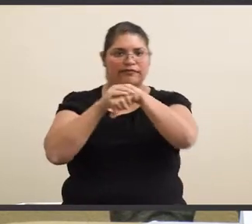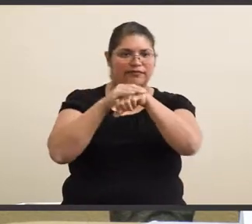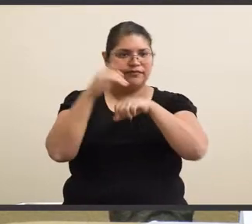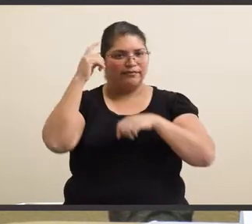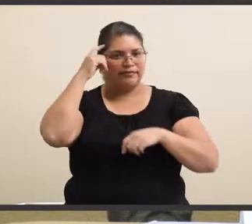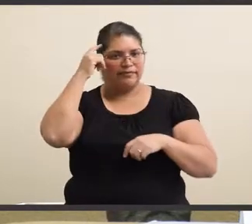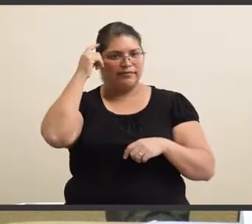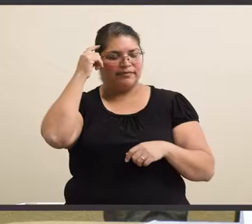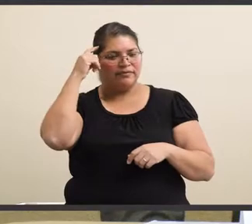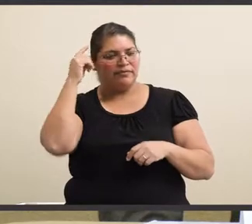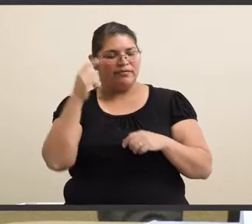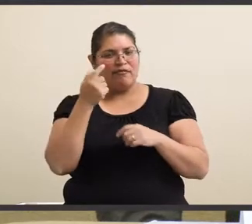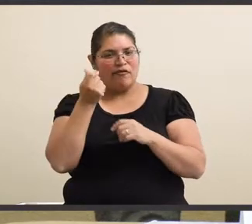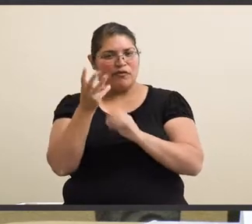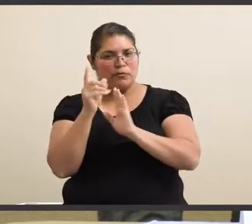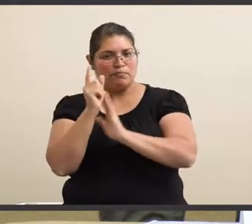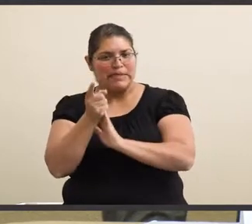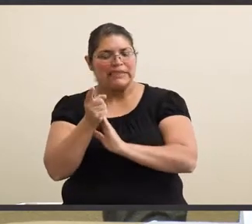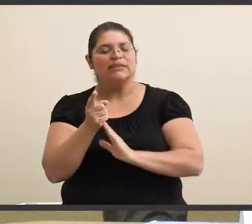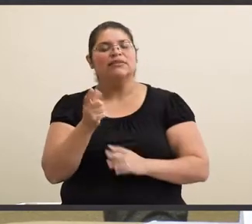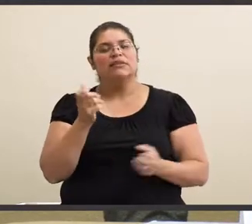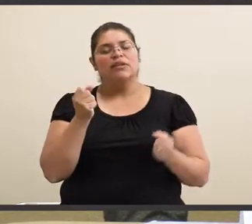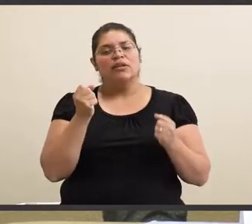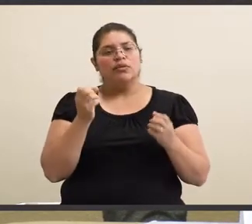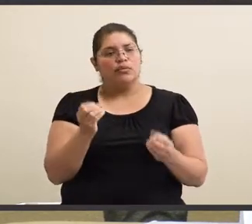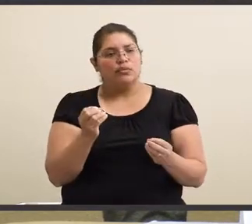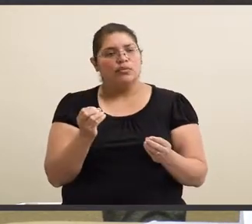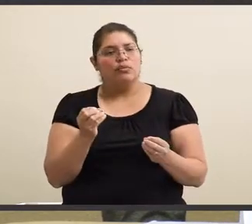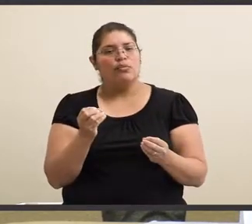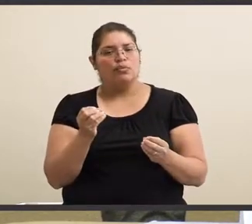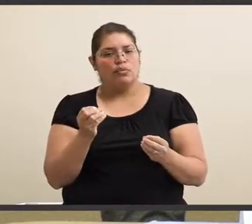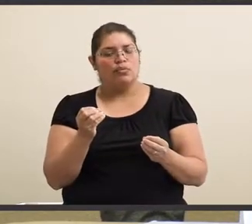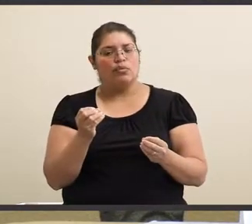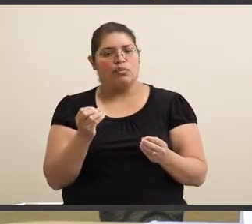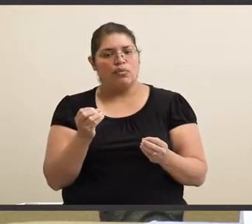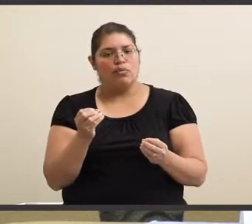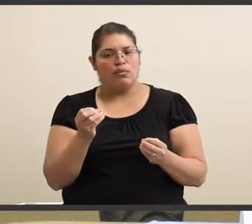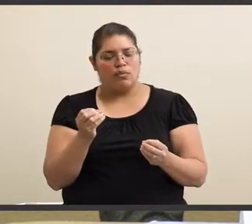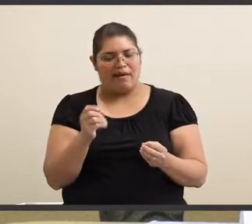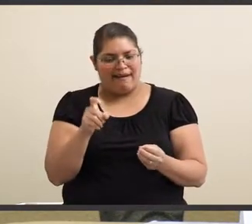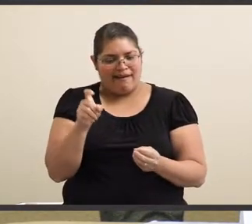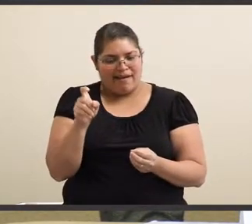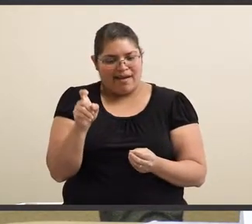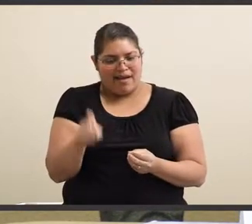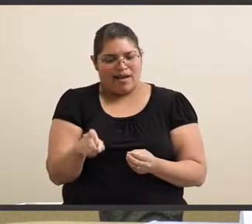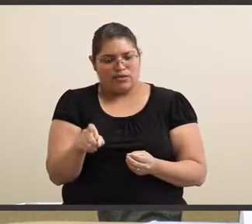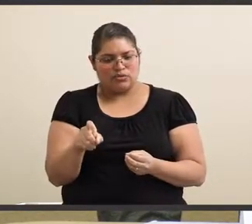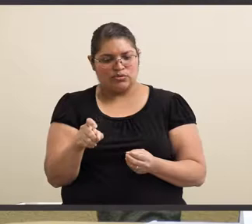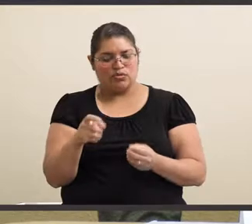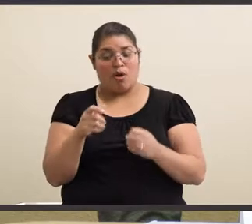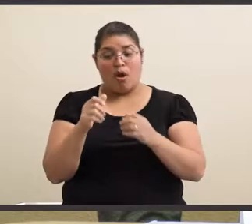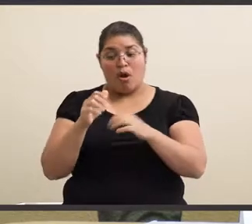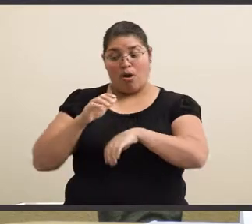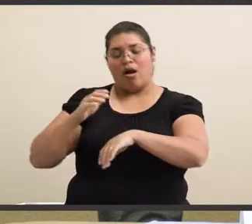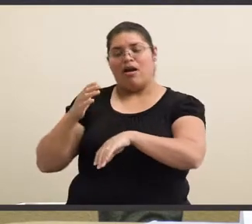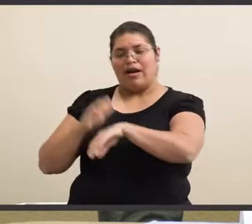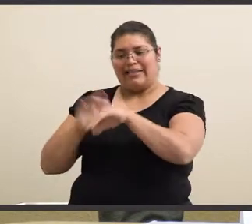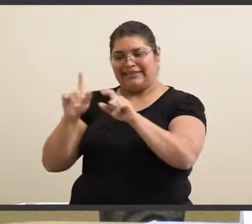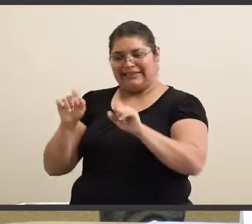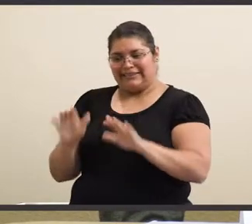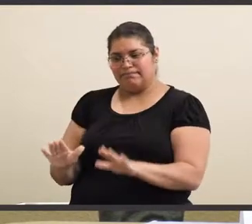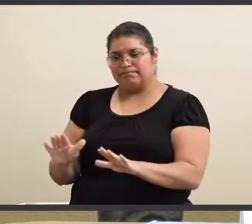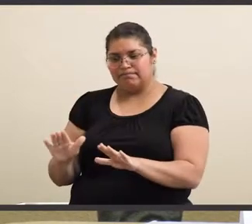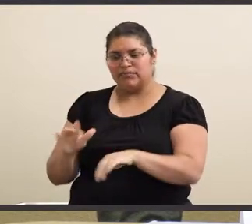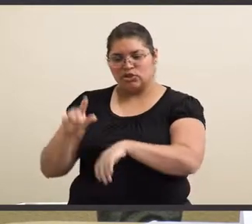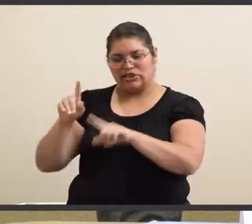And so, I've had to, on test, basically,